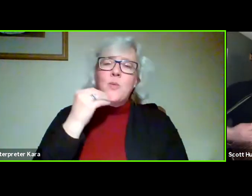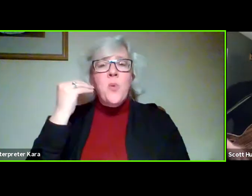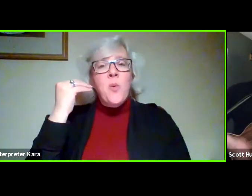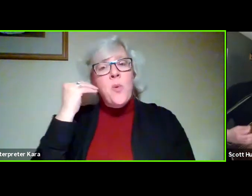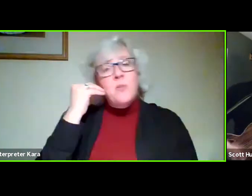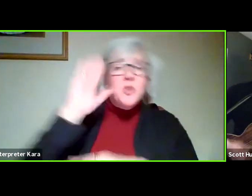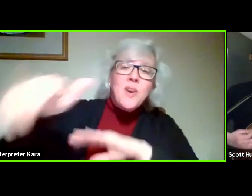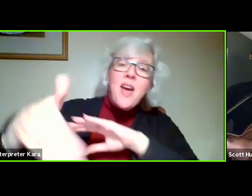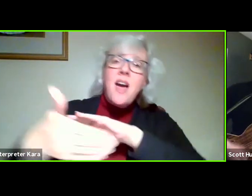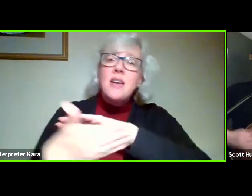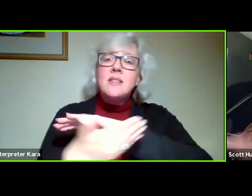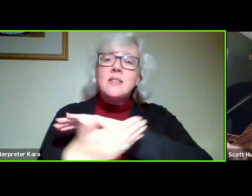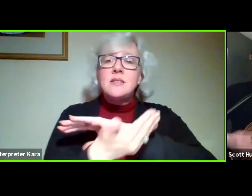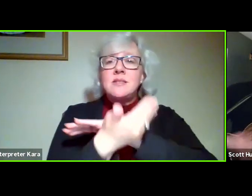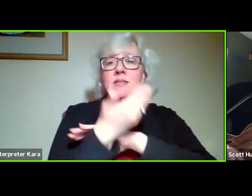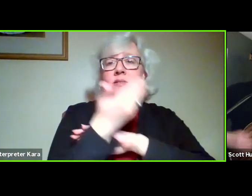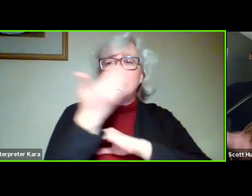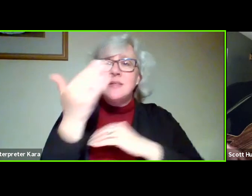Tonight